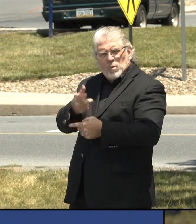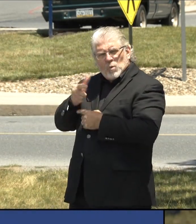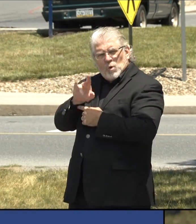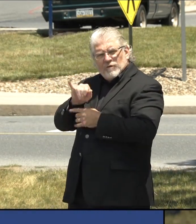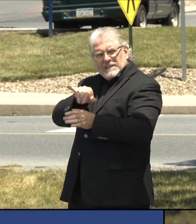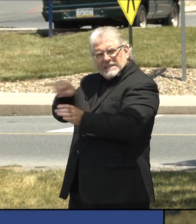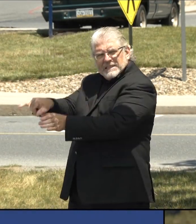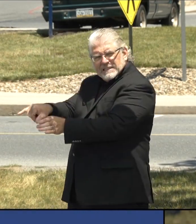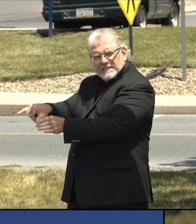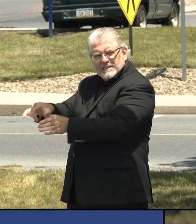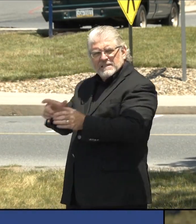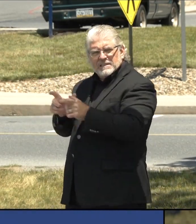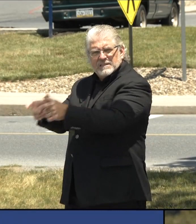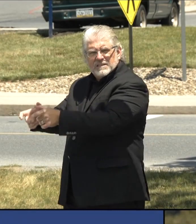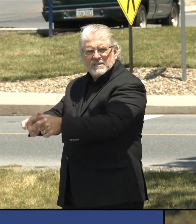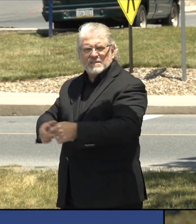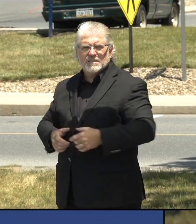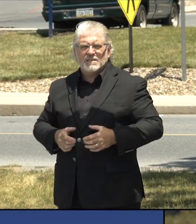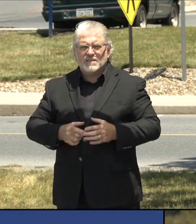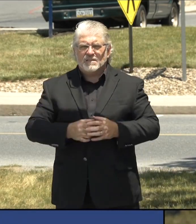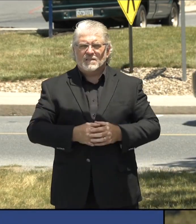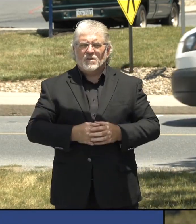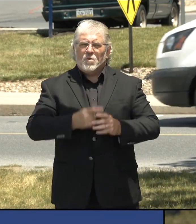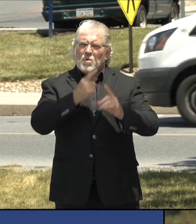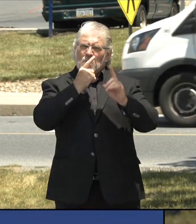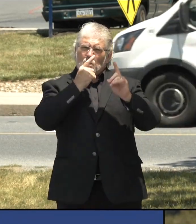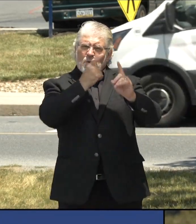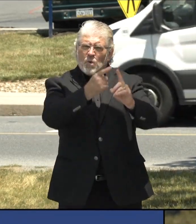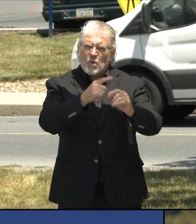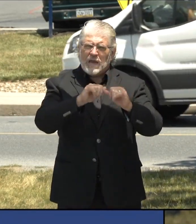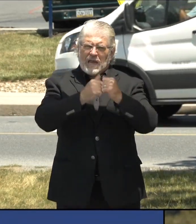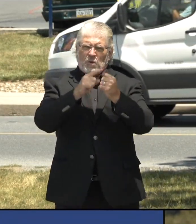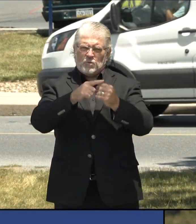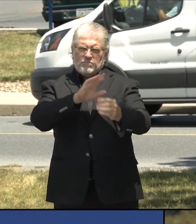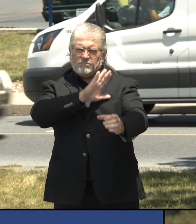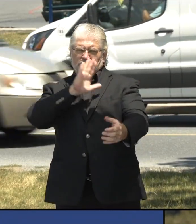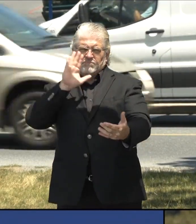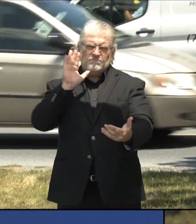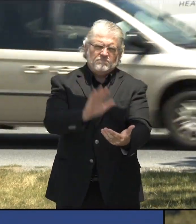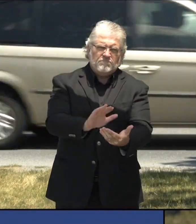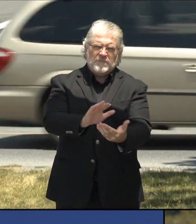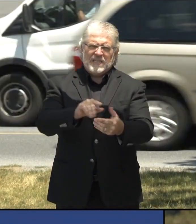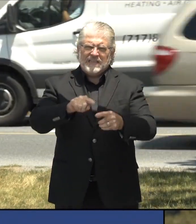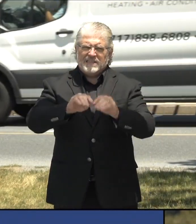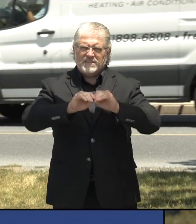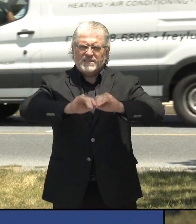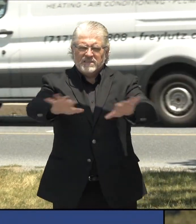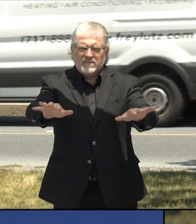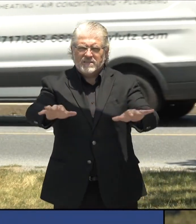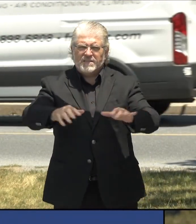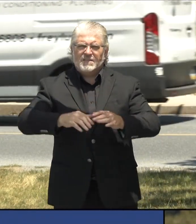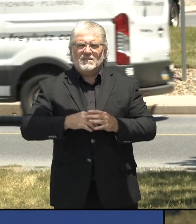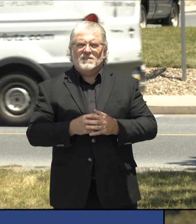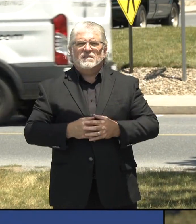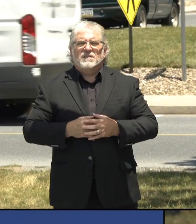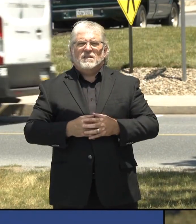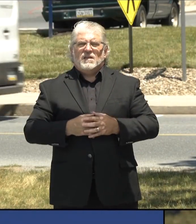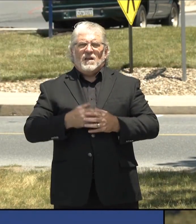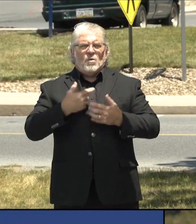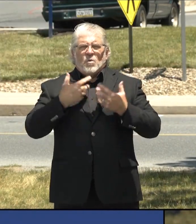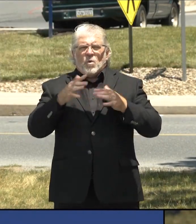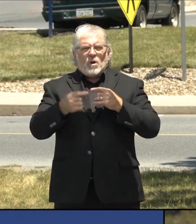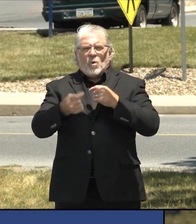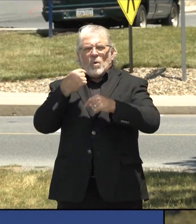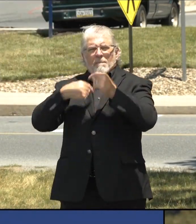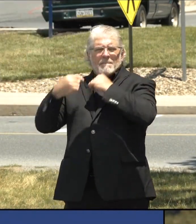was to do a very targeted mitigation, a very surgical targeted mitigation, not, not, uh, going all the way back to yellow,